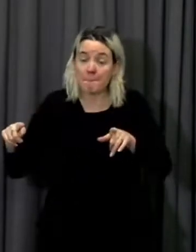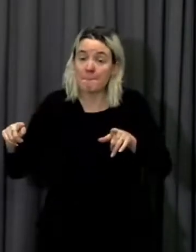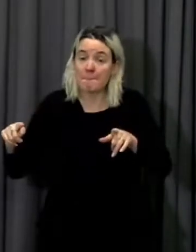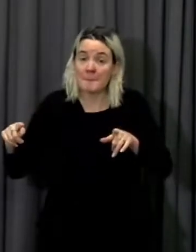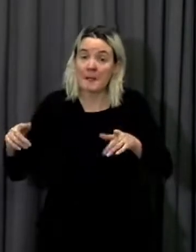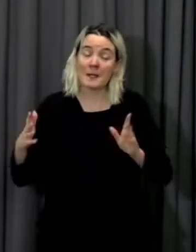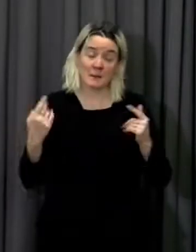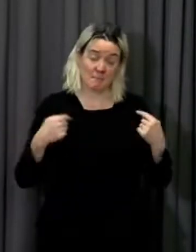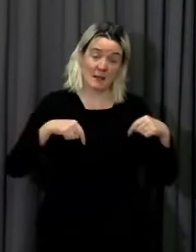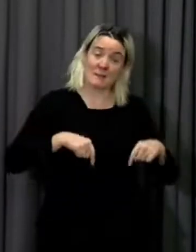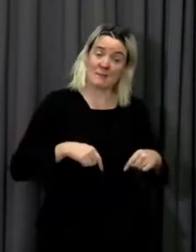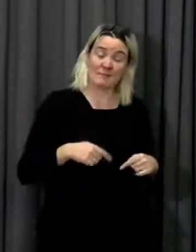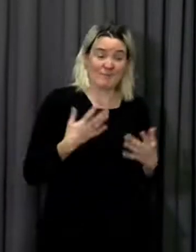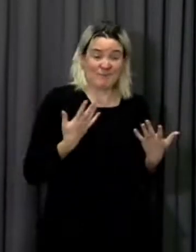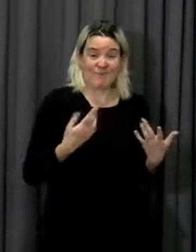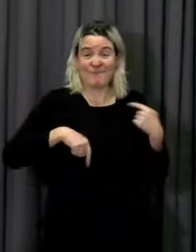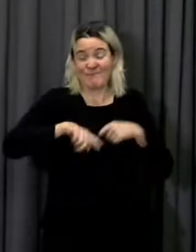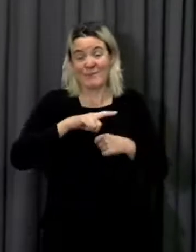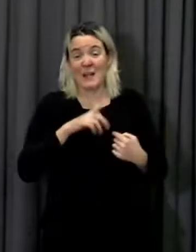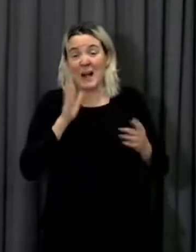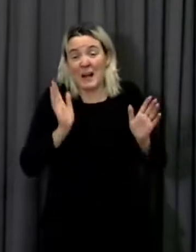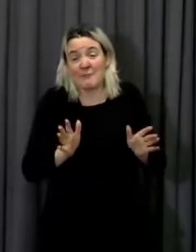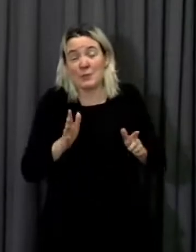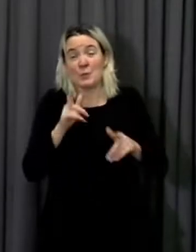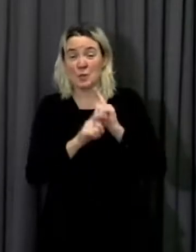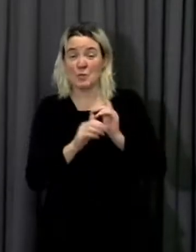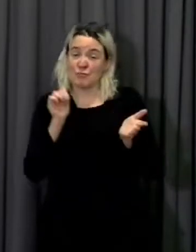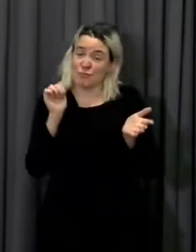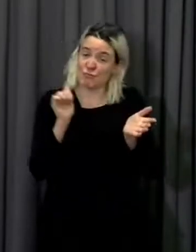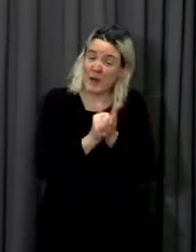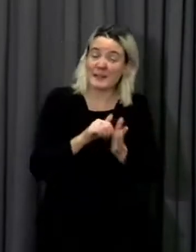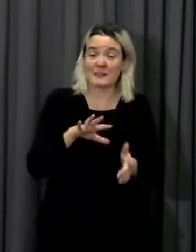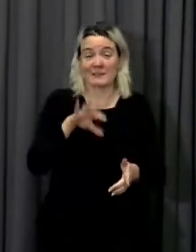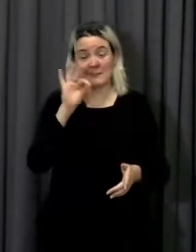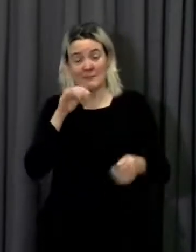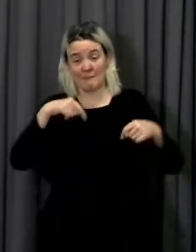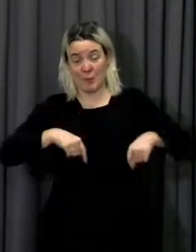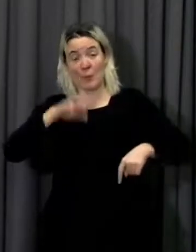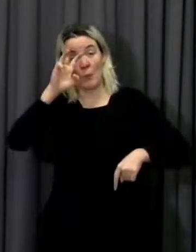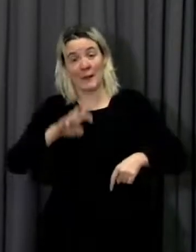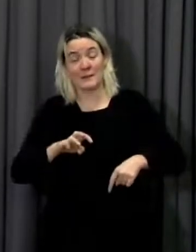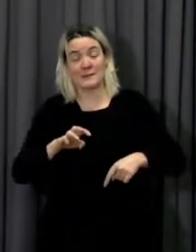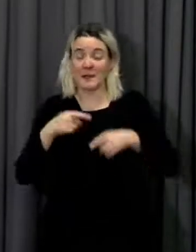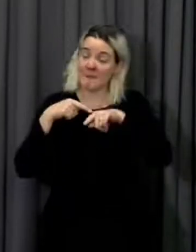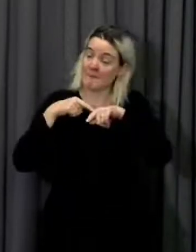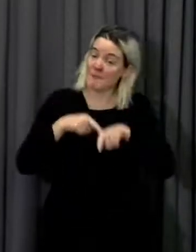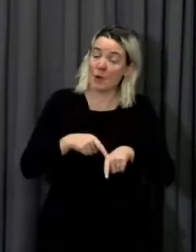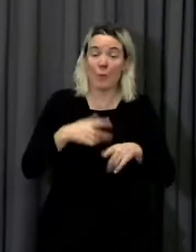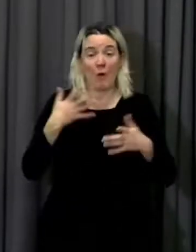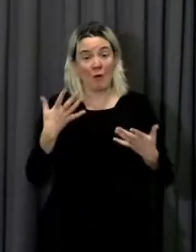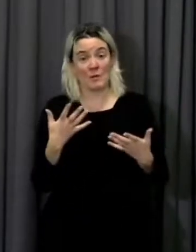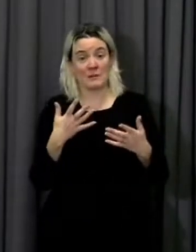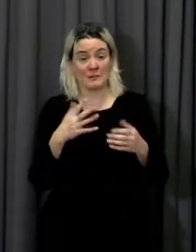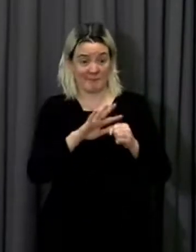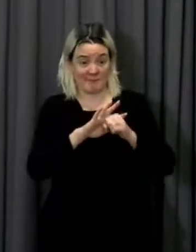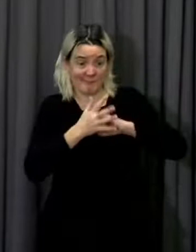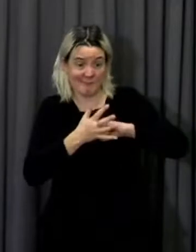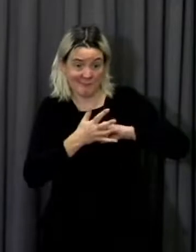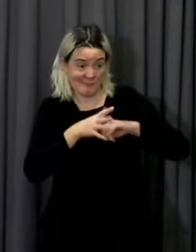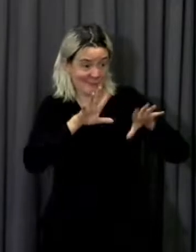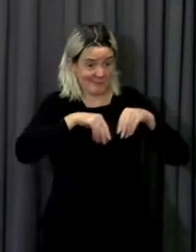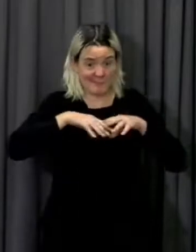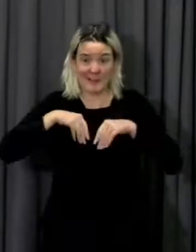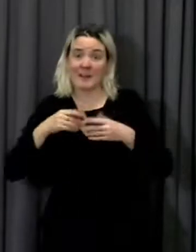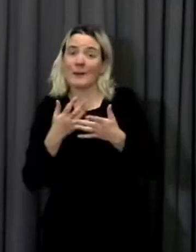right for us in Wales. And that will depend, of course, on the rates of infection and how quickly we can roll out